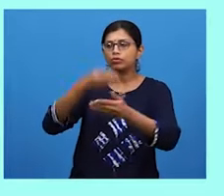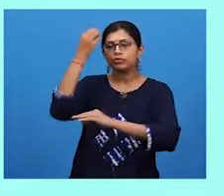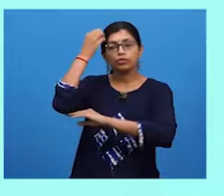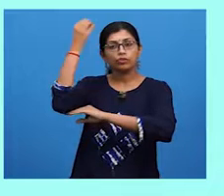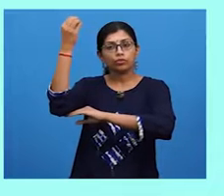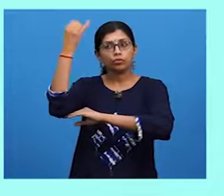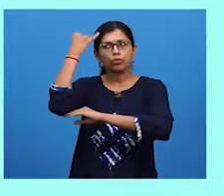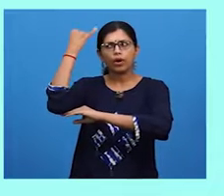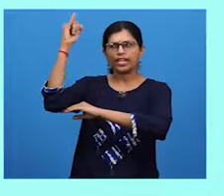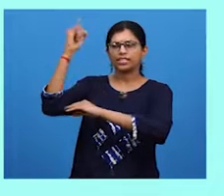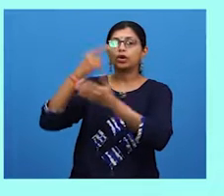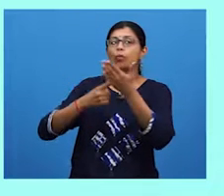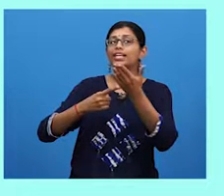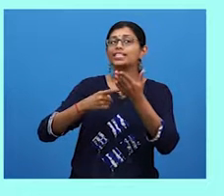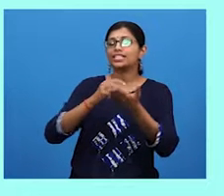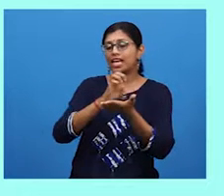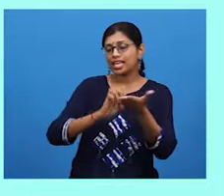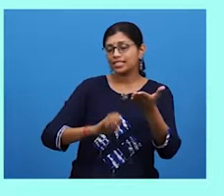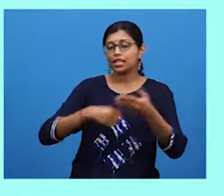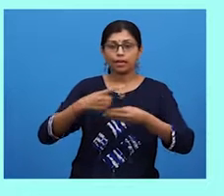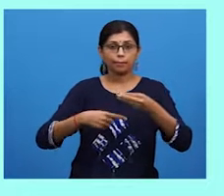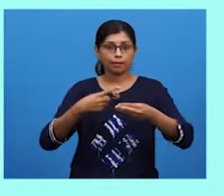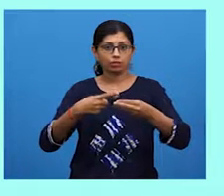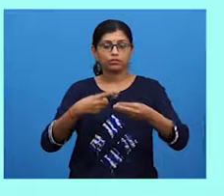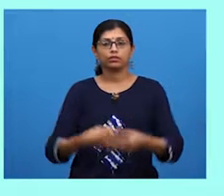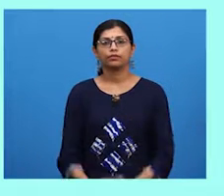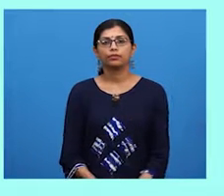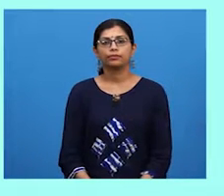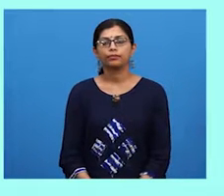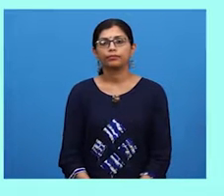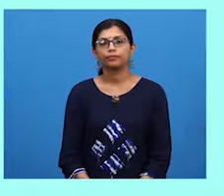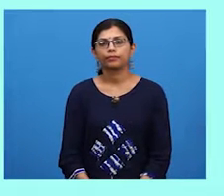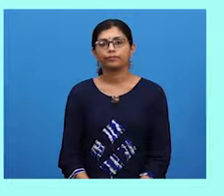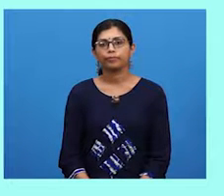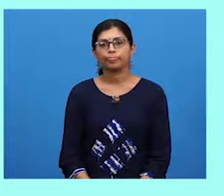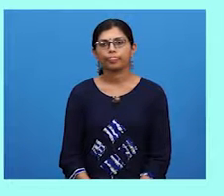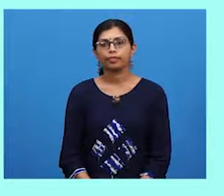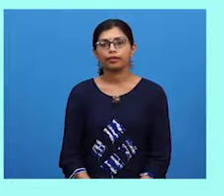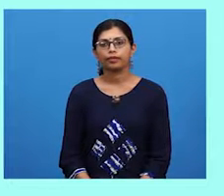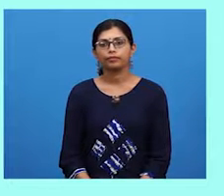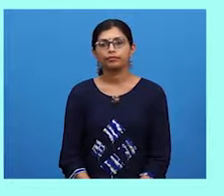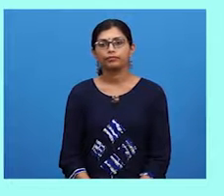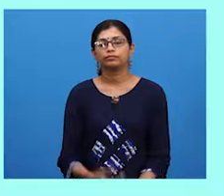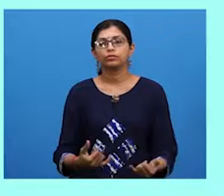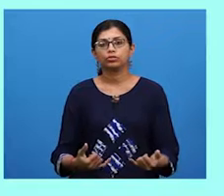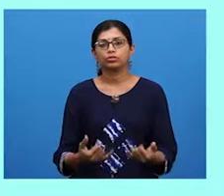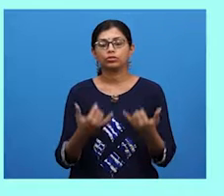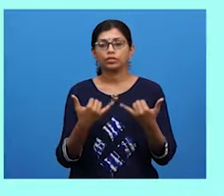overview of the entire essay. Therefore, as we read the subsequent